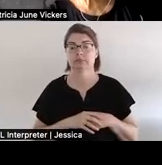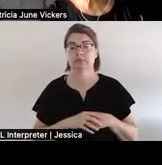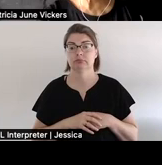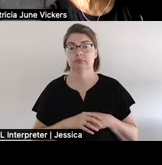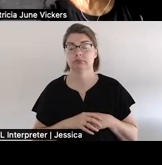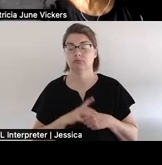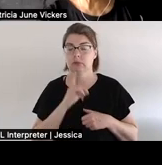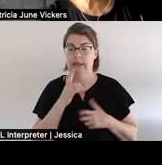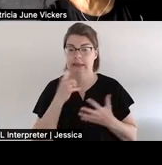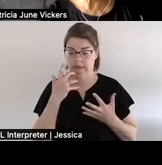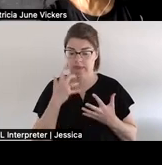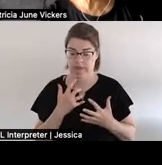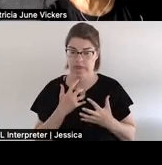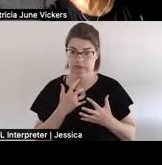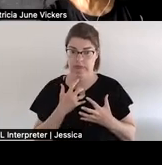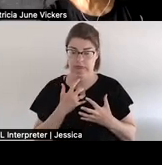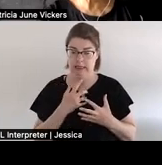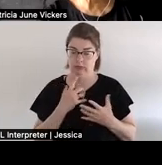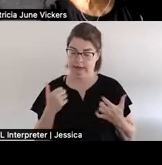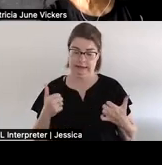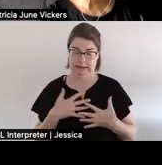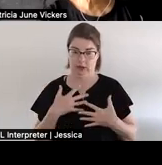frightening for our people to face